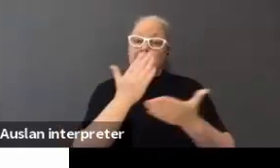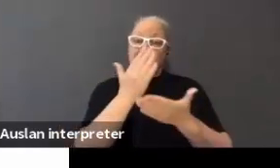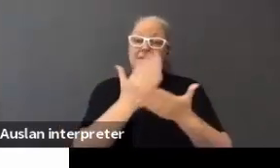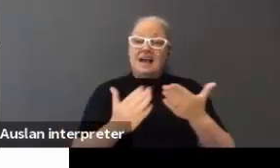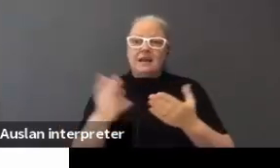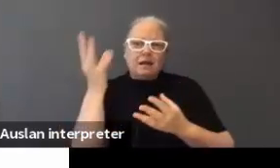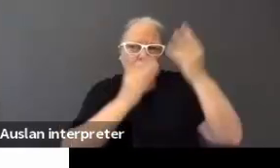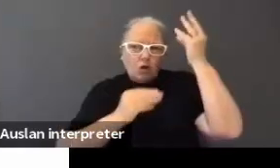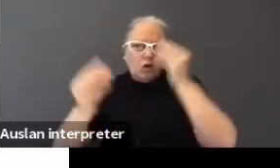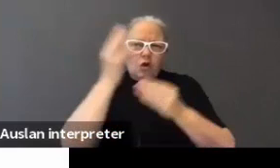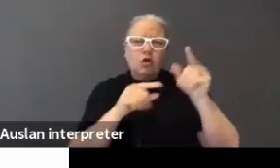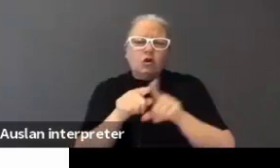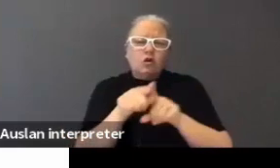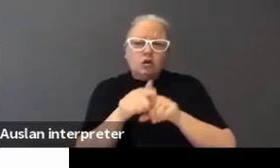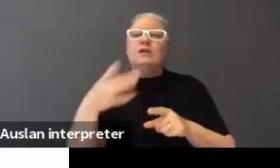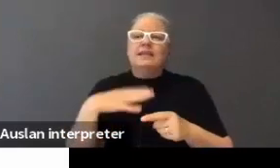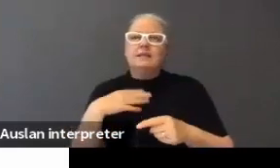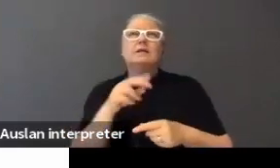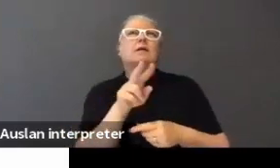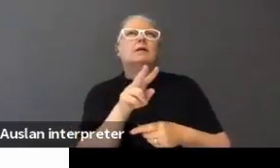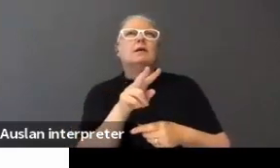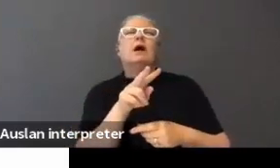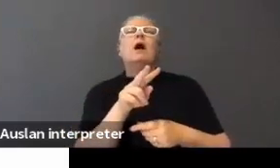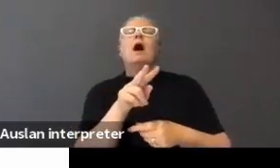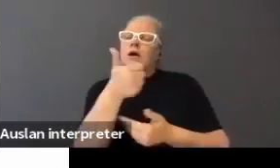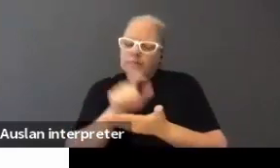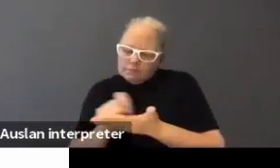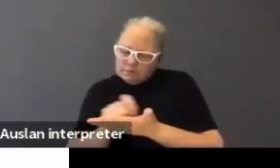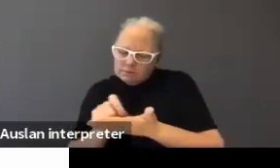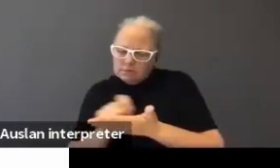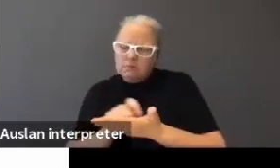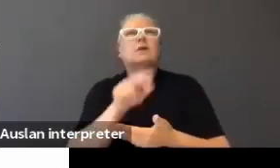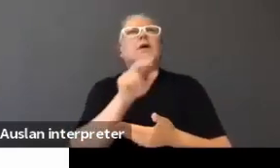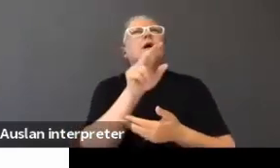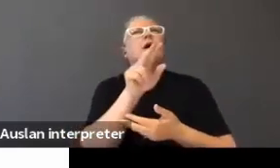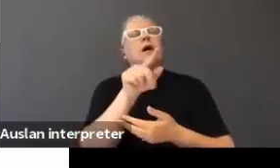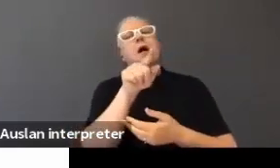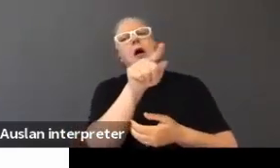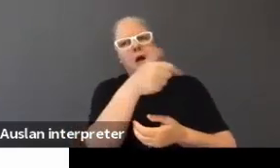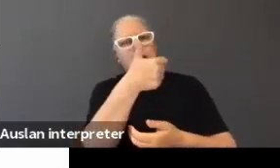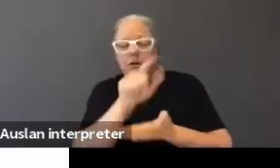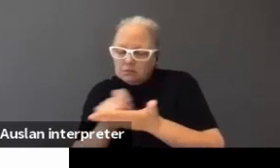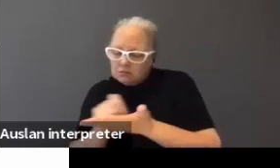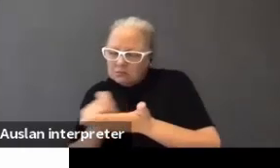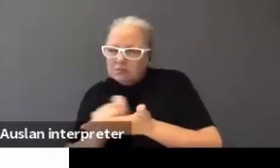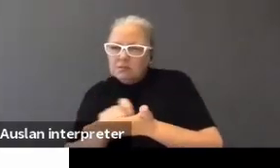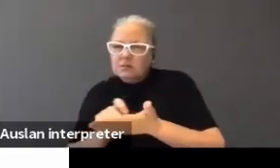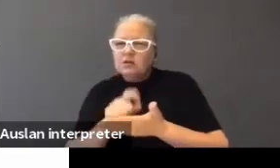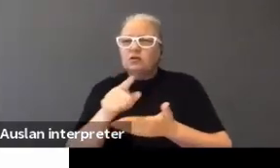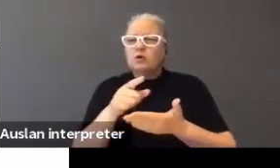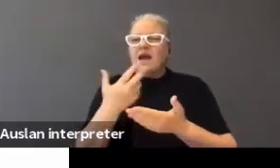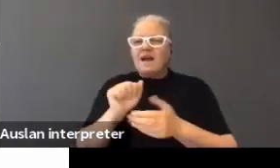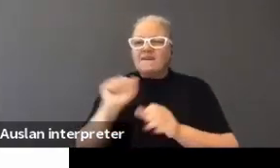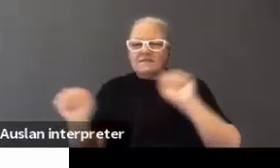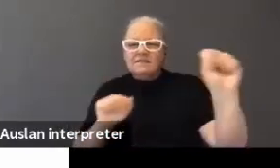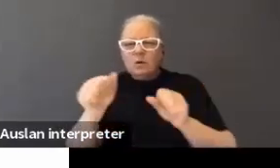learning to take notes. And when you're writing down what it is you understand or making notes in some shape